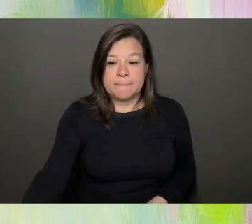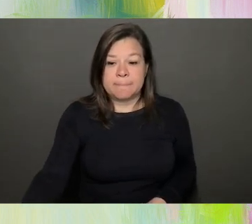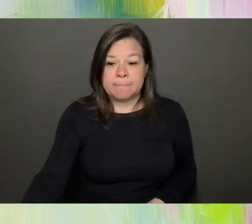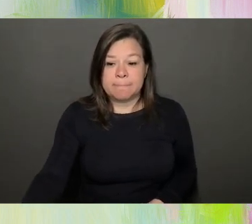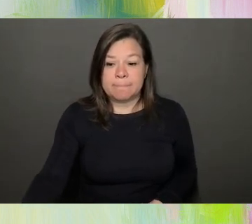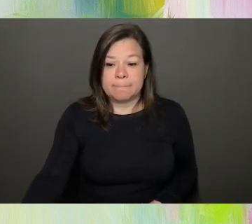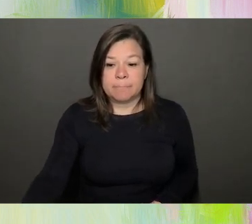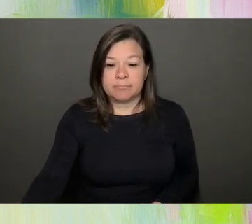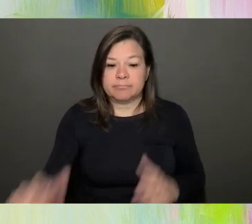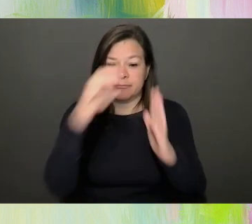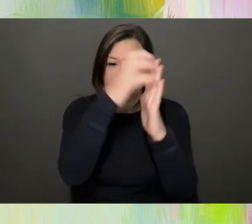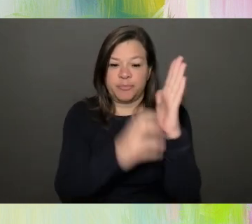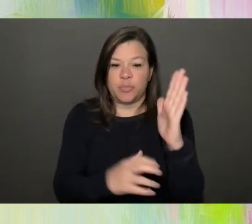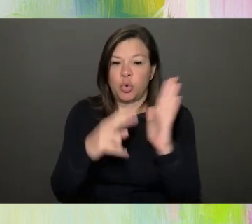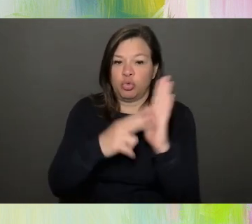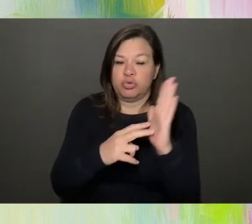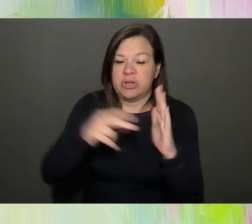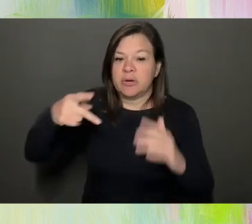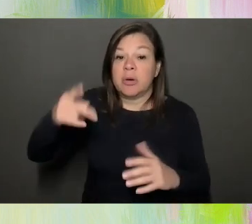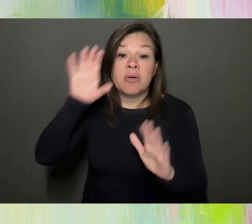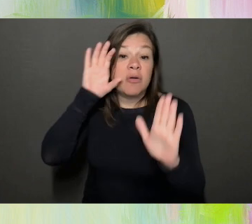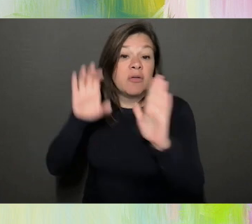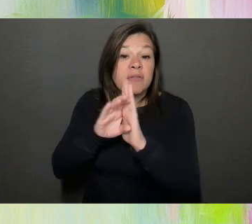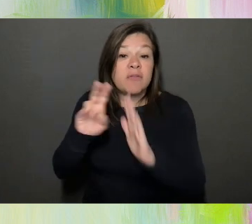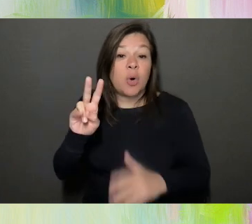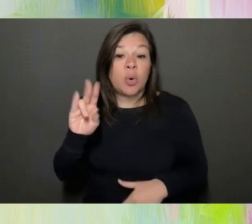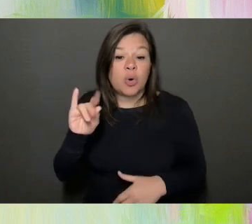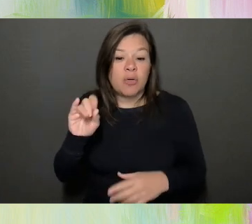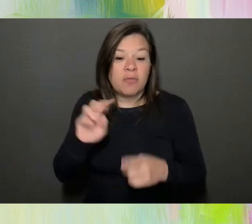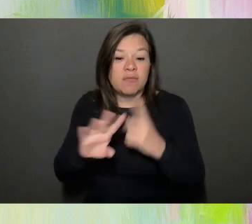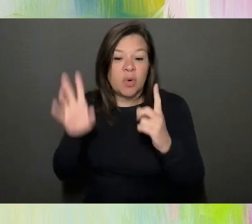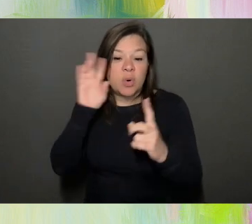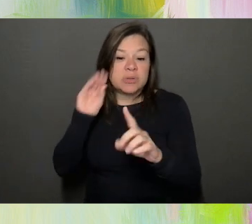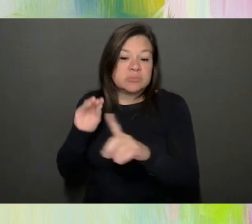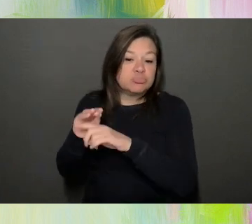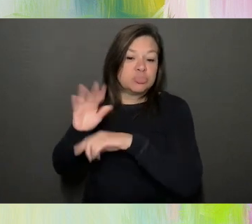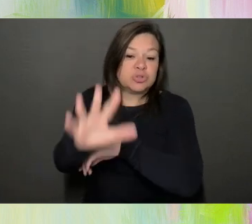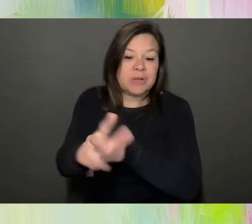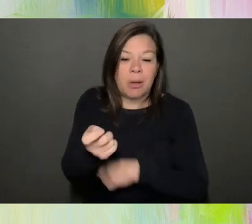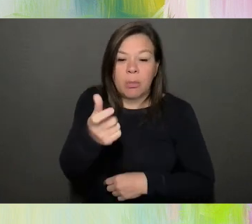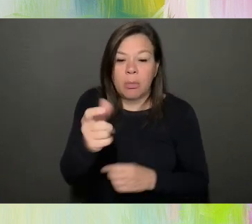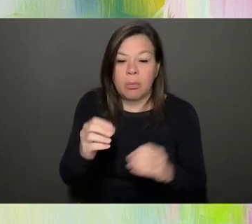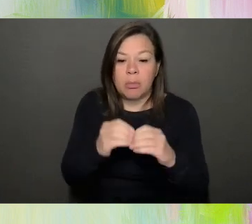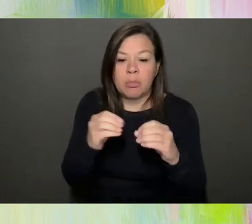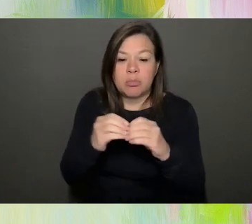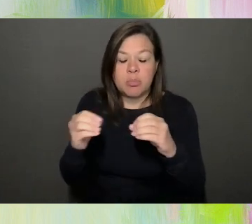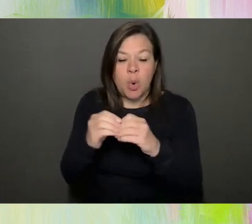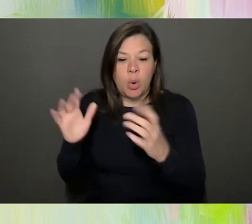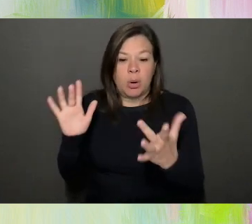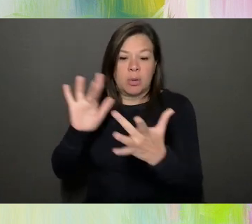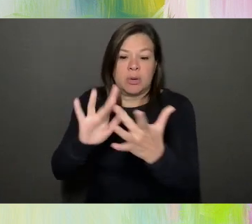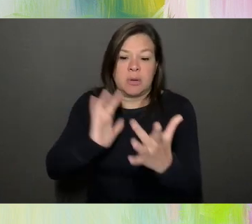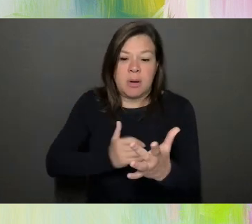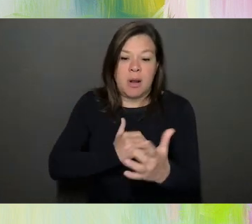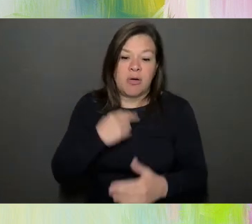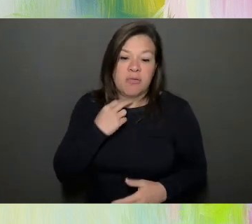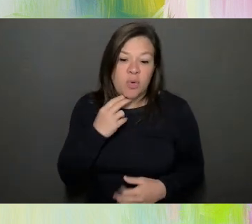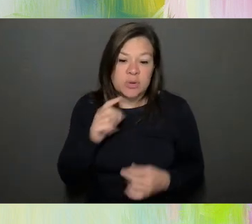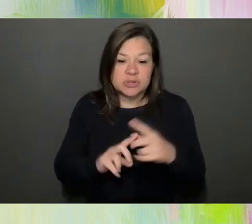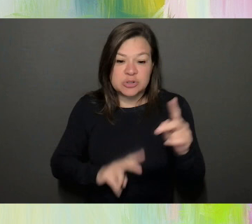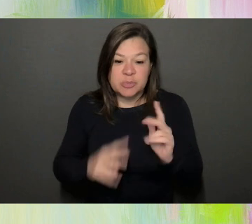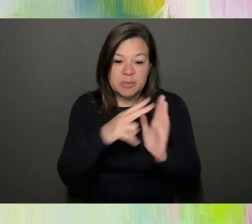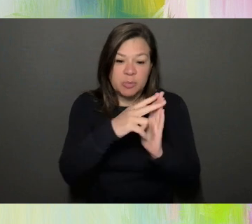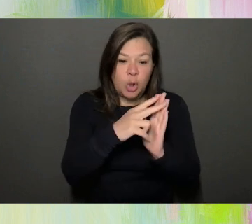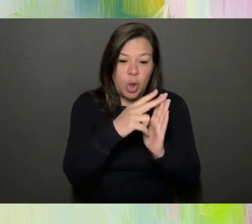For the voice is a way to project with a little more reach our voices so that people learn really the issues